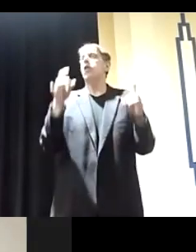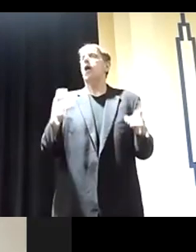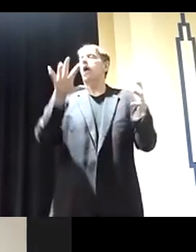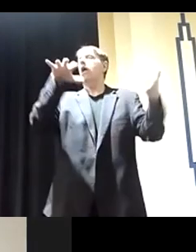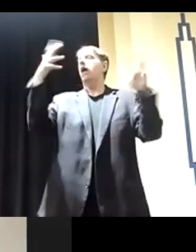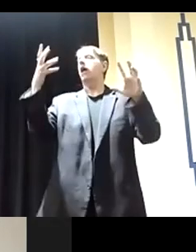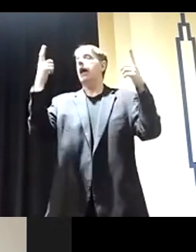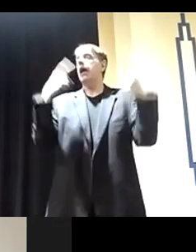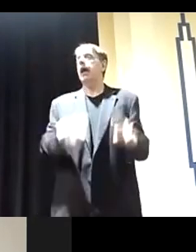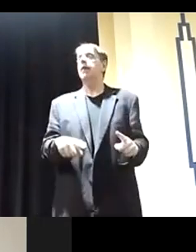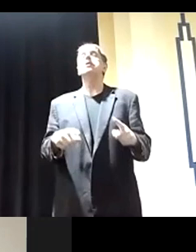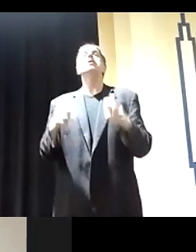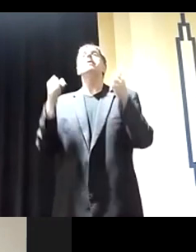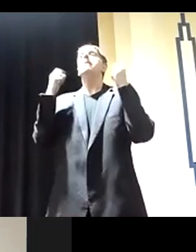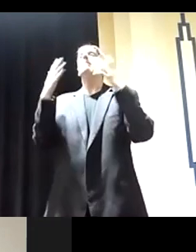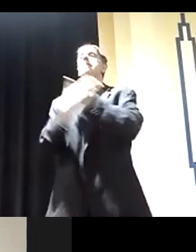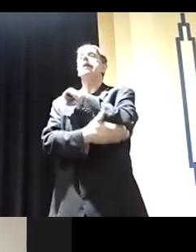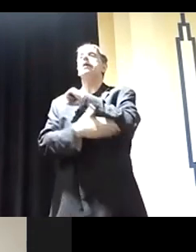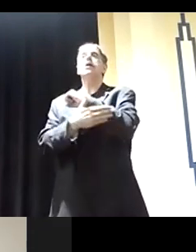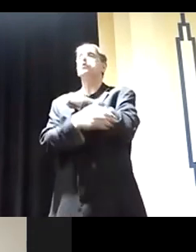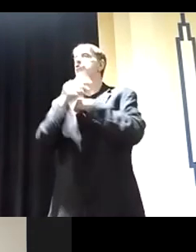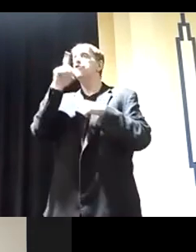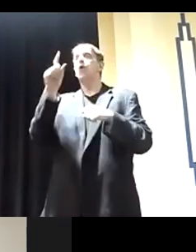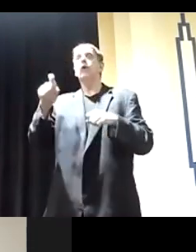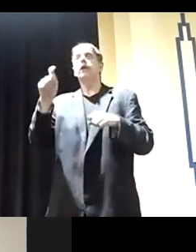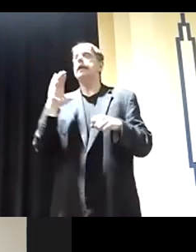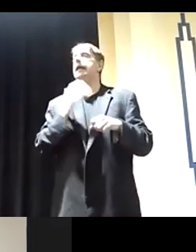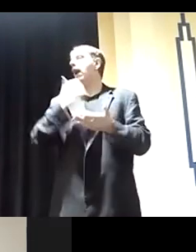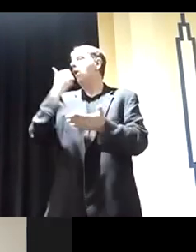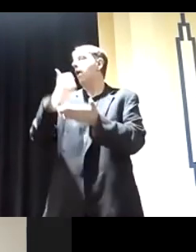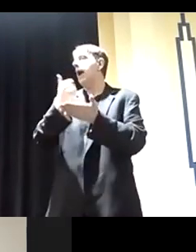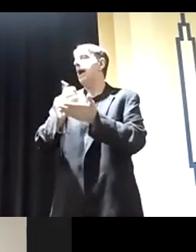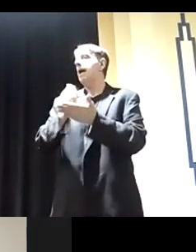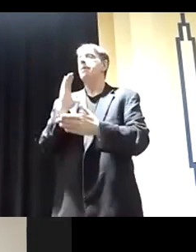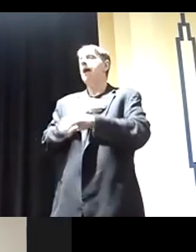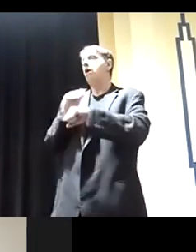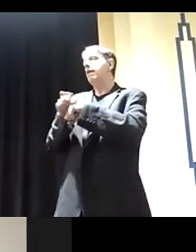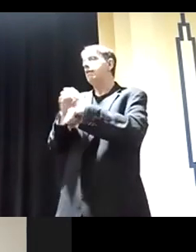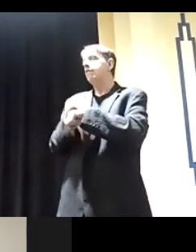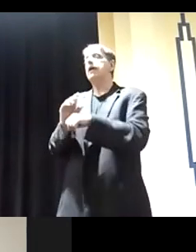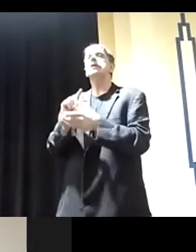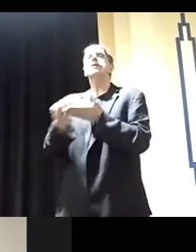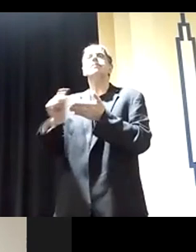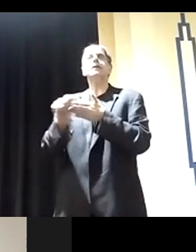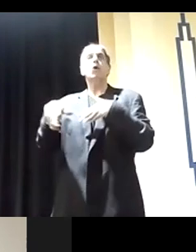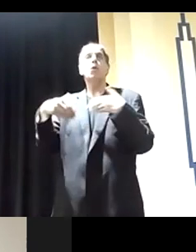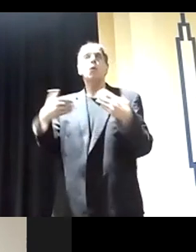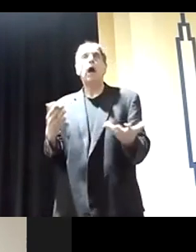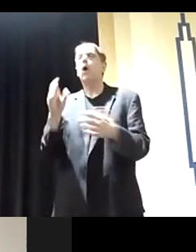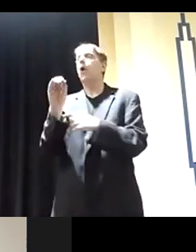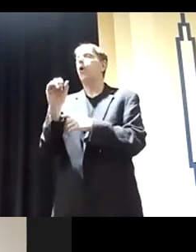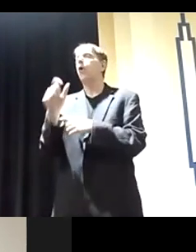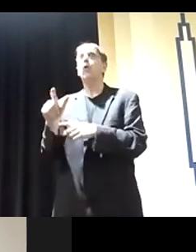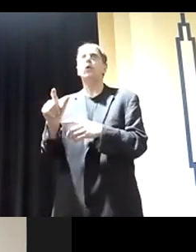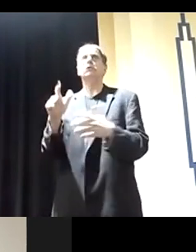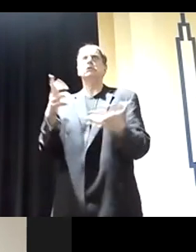countries that aren't, don't need our help, don't need our advice or, or investing in coal to, to the planet's detriment, I might